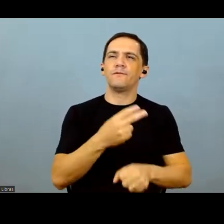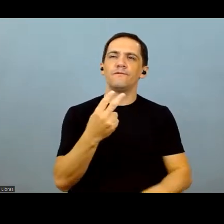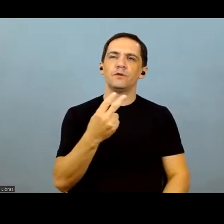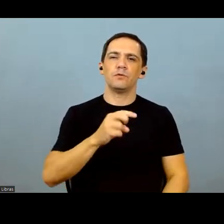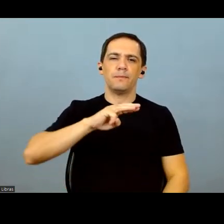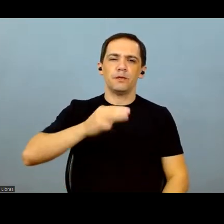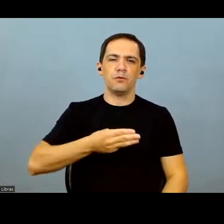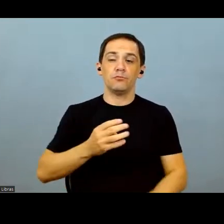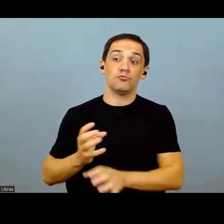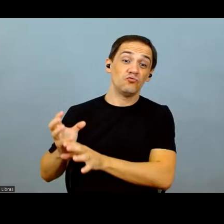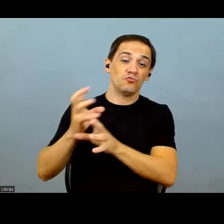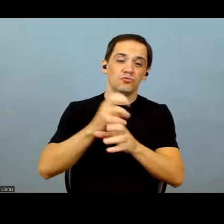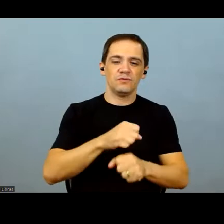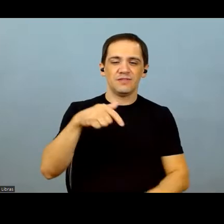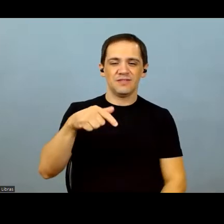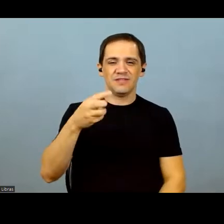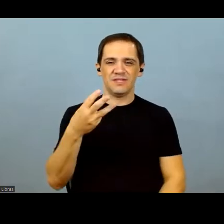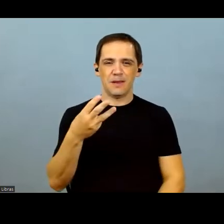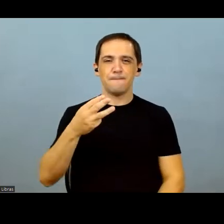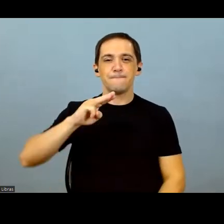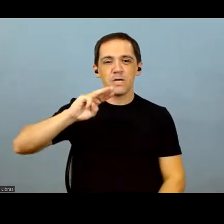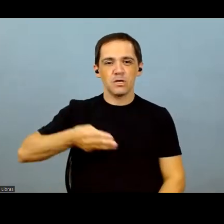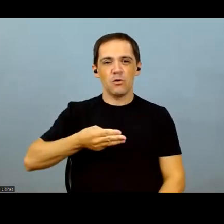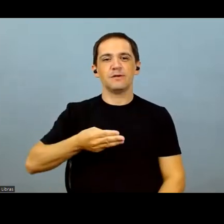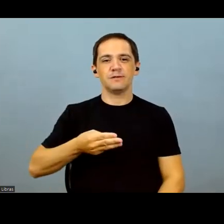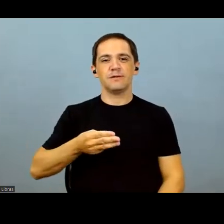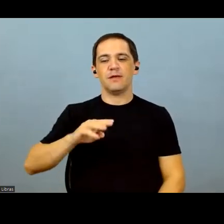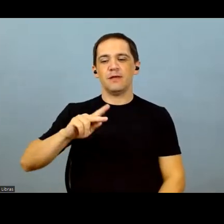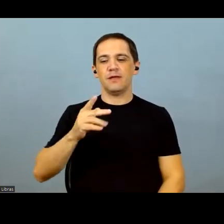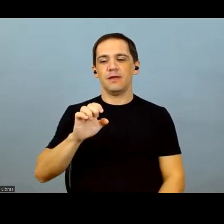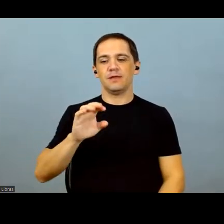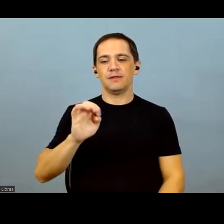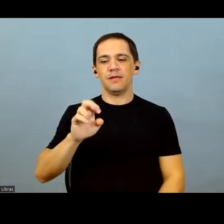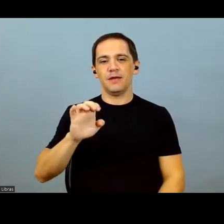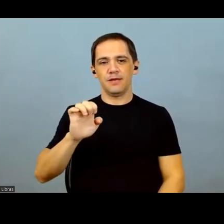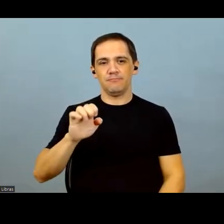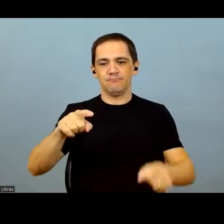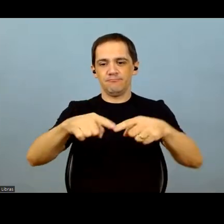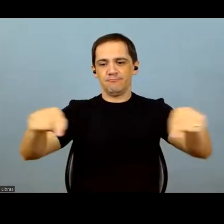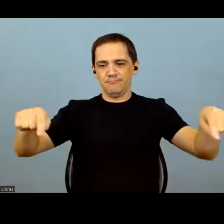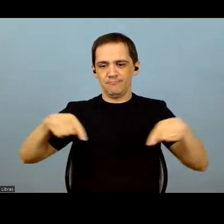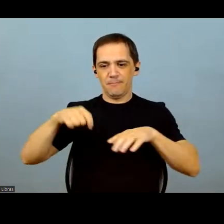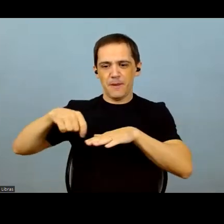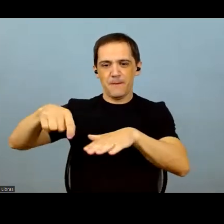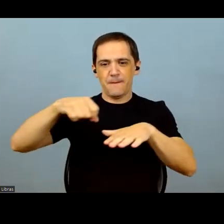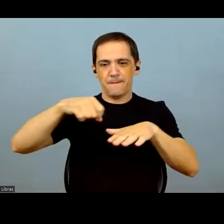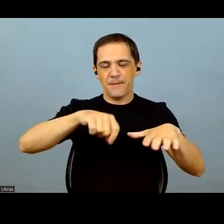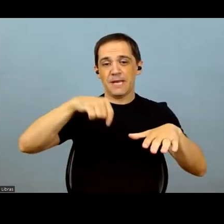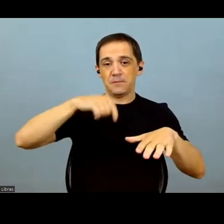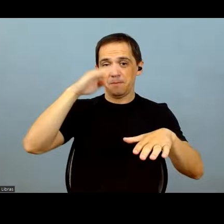crop with another 22 million hectares. Just the first crop represents a huge amount